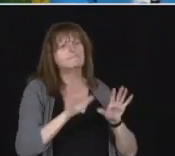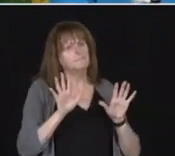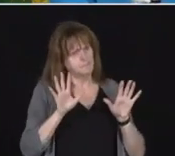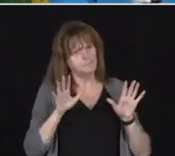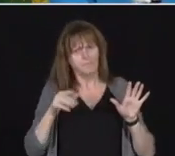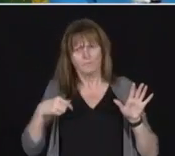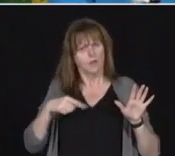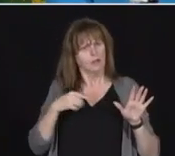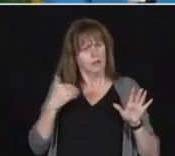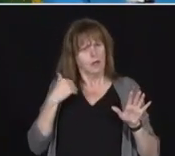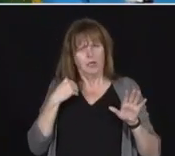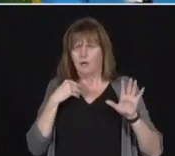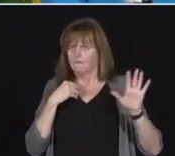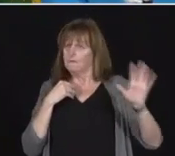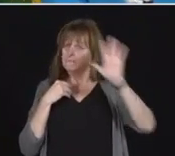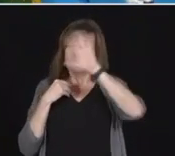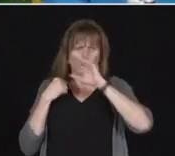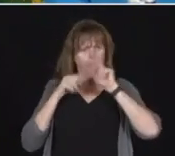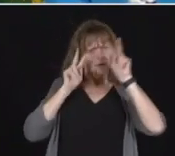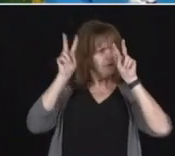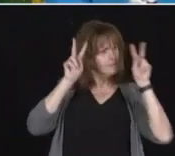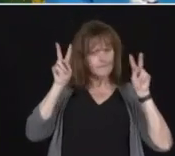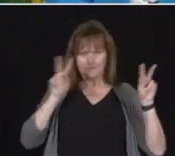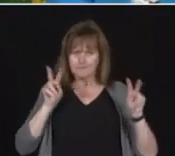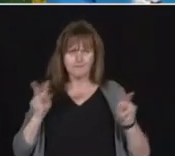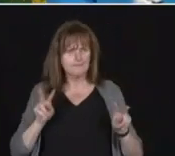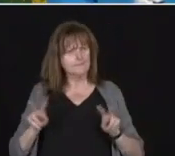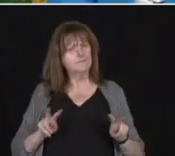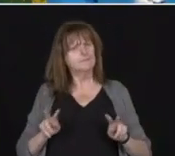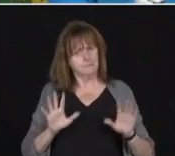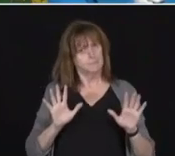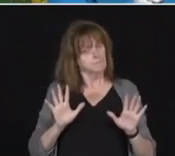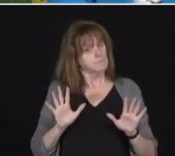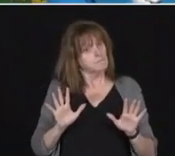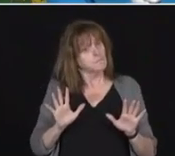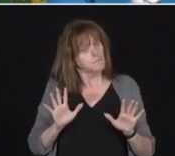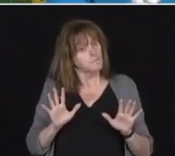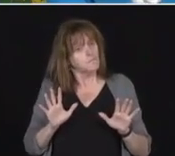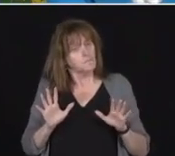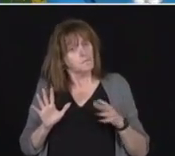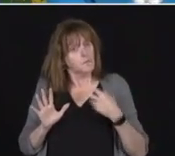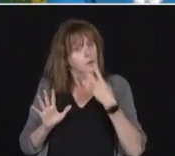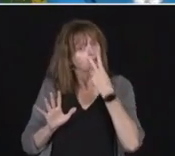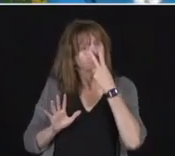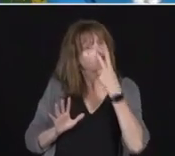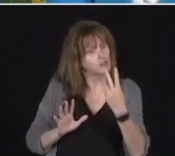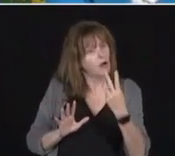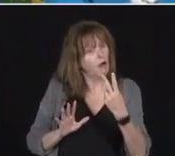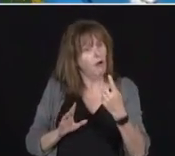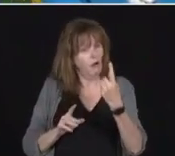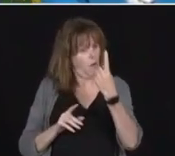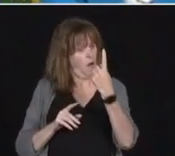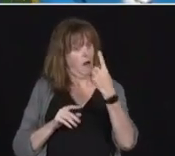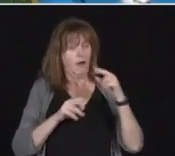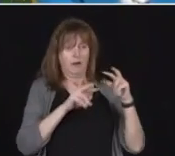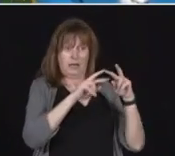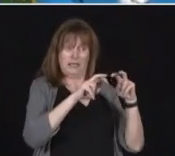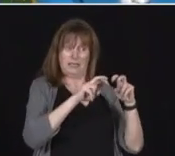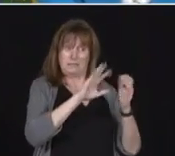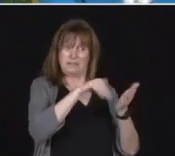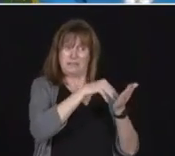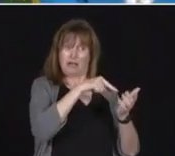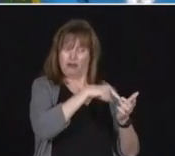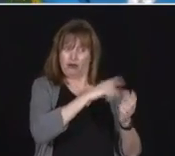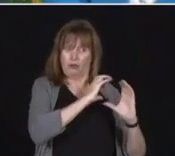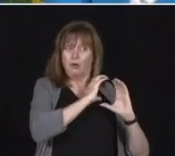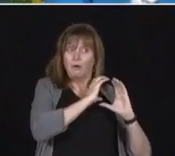right now. And I did have the opportunity to actually see this pop-up assessment centre in action yesterday. There